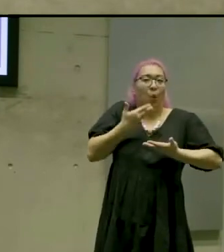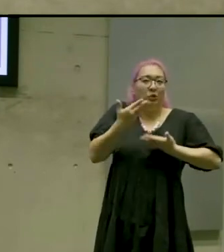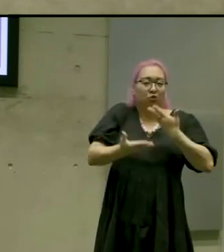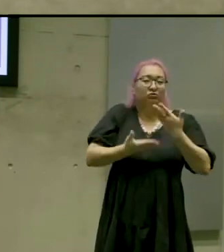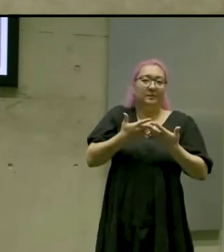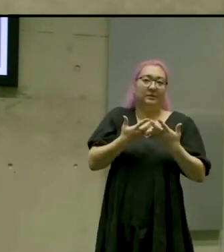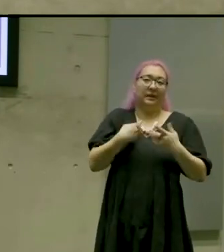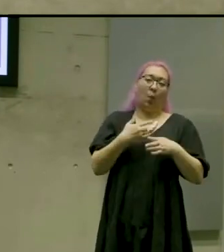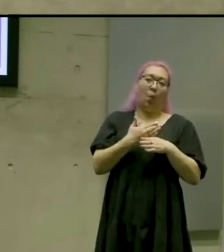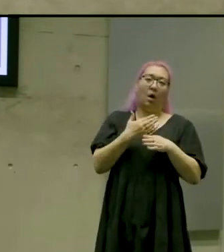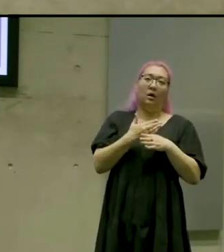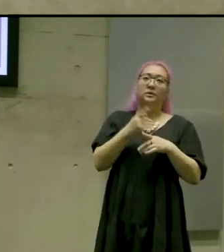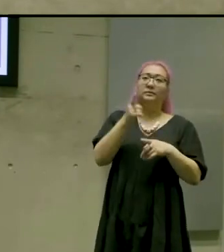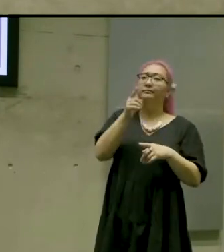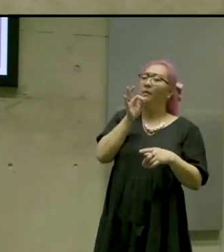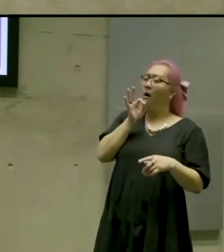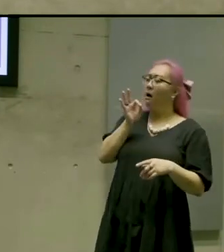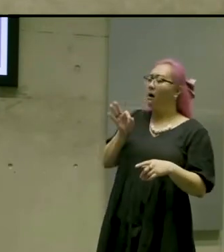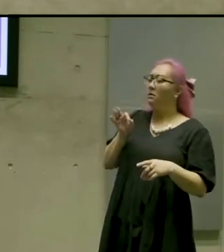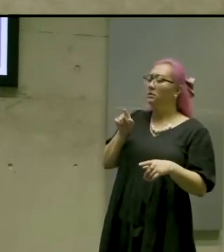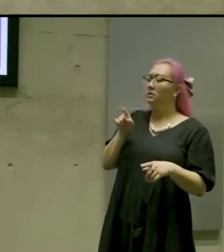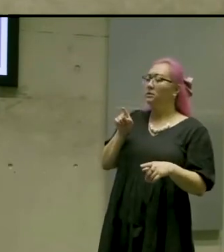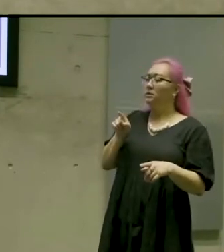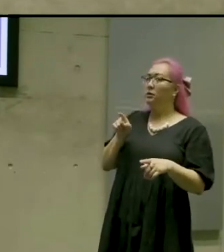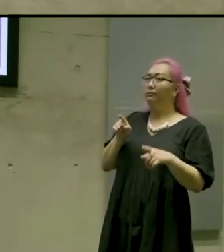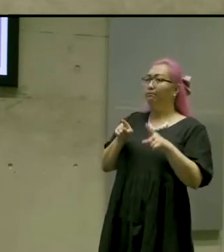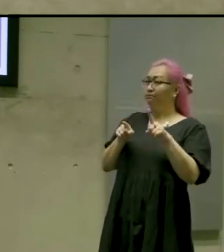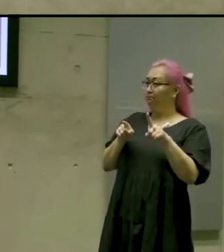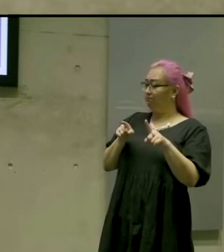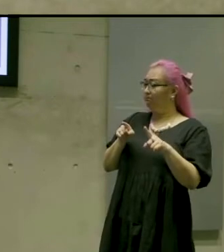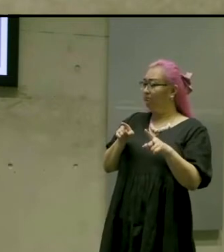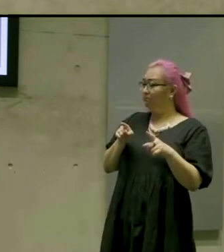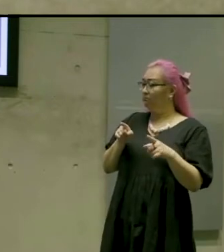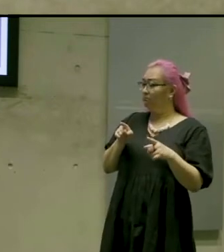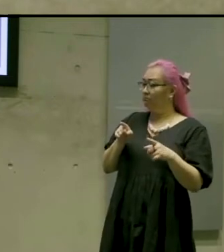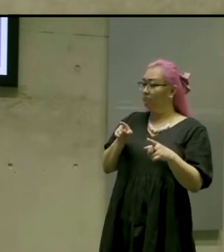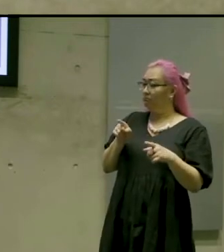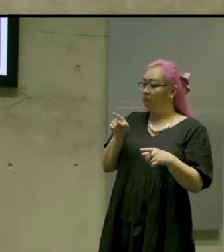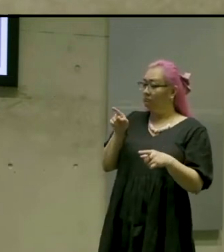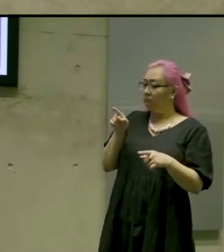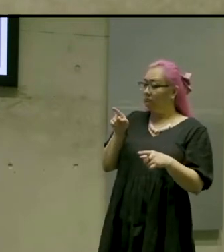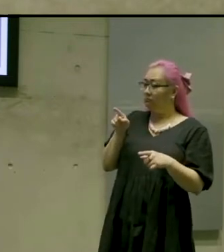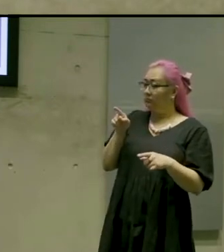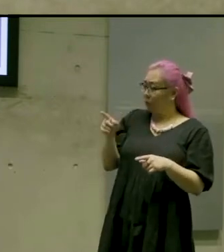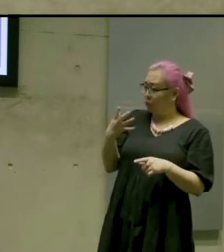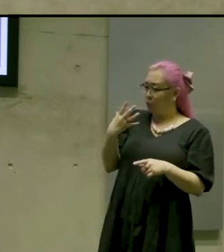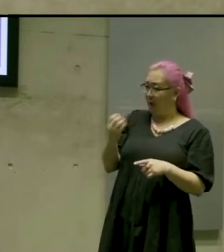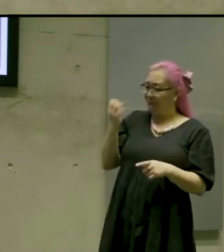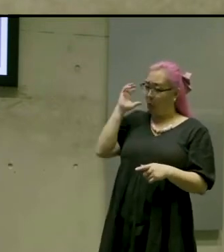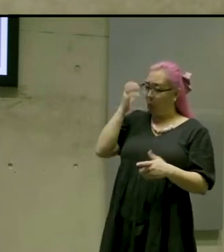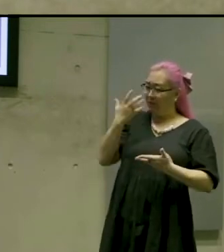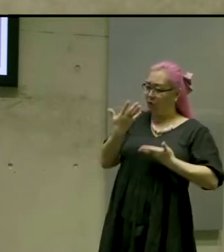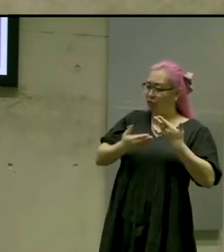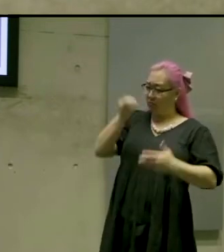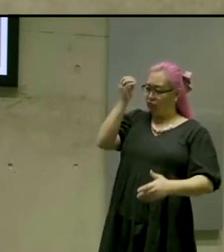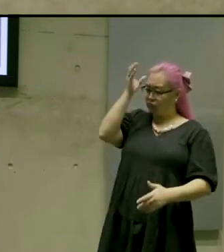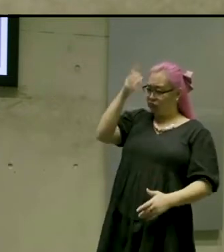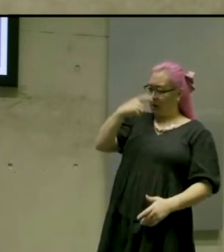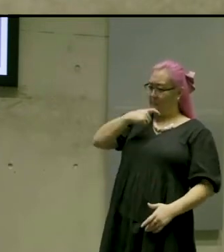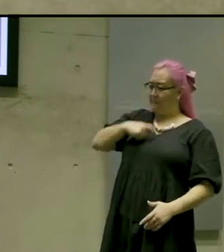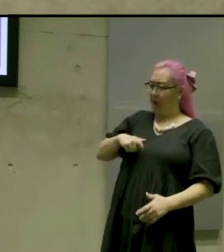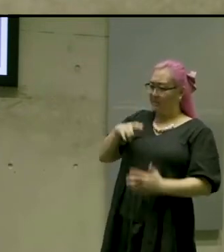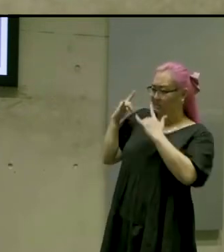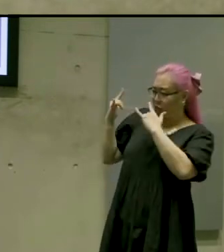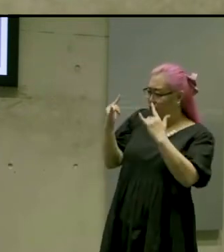captions for you or did you run it past and somebody who is an audio describer to make sure that it was kind of in line with